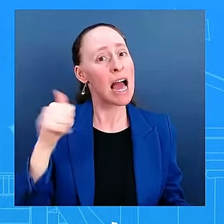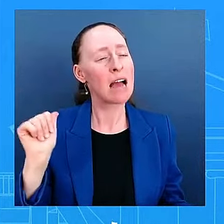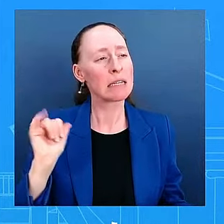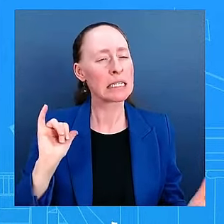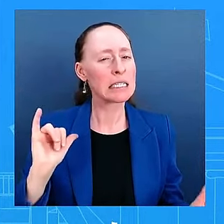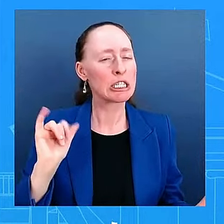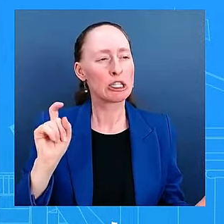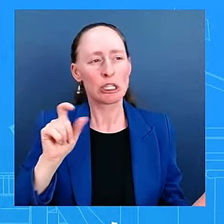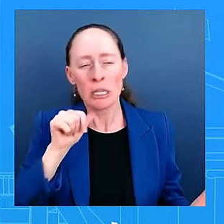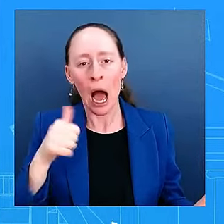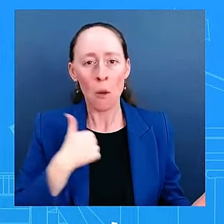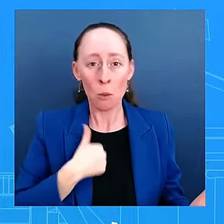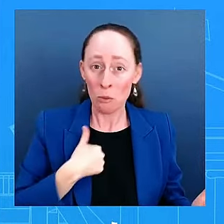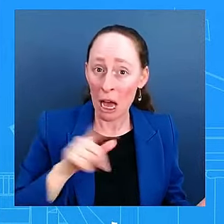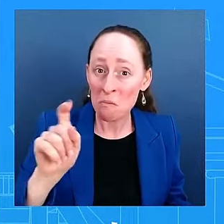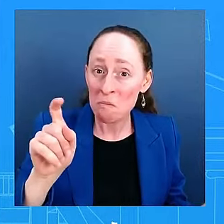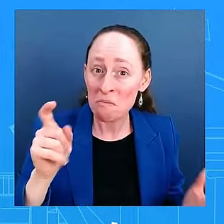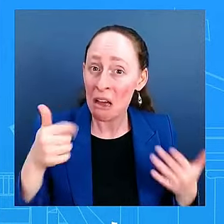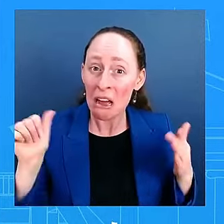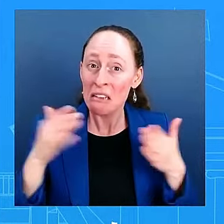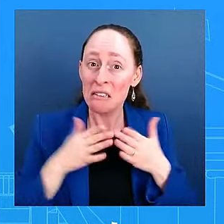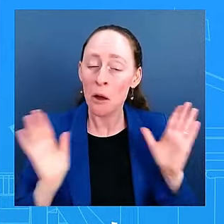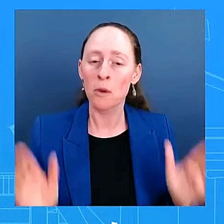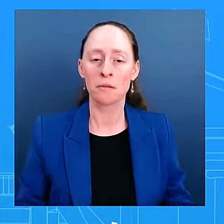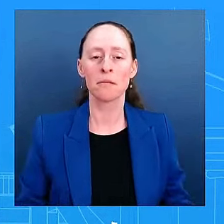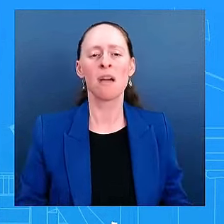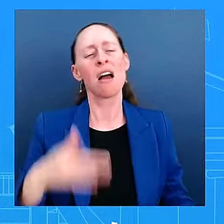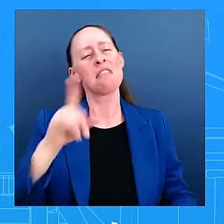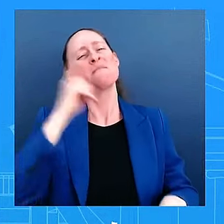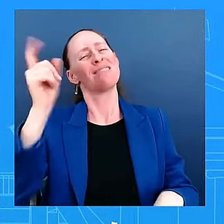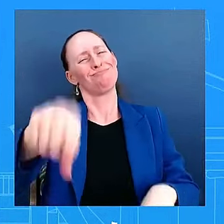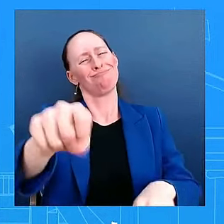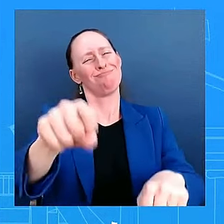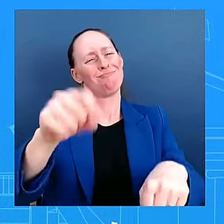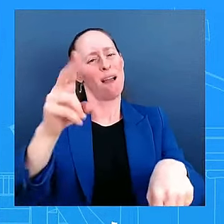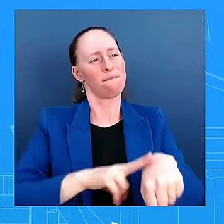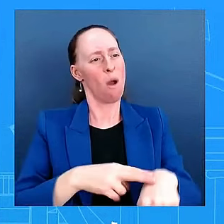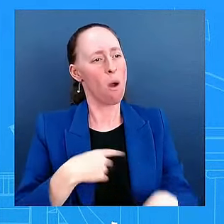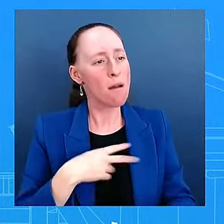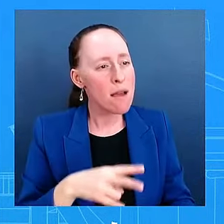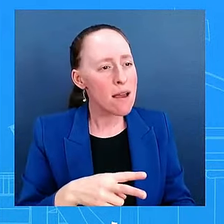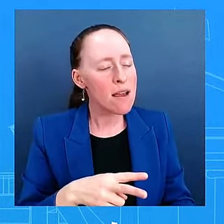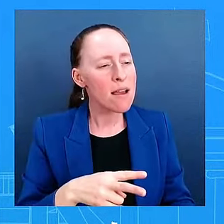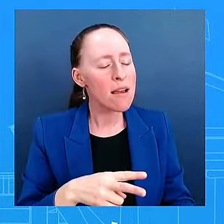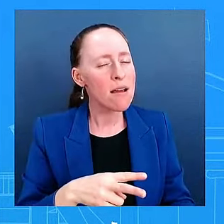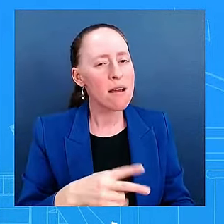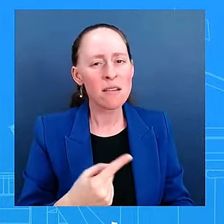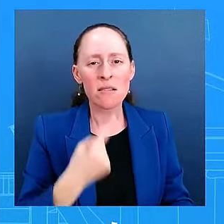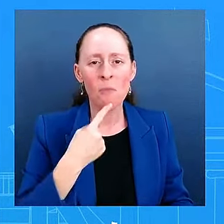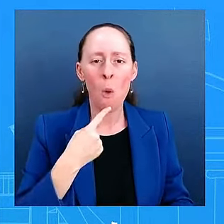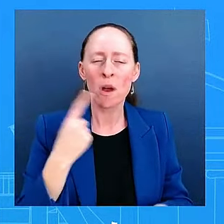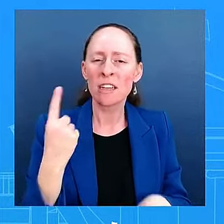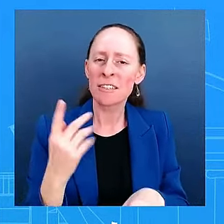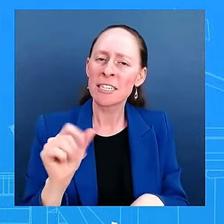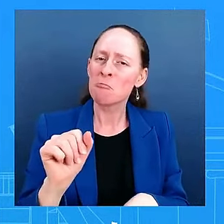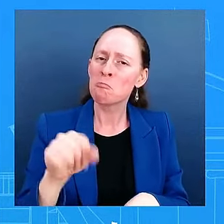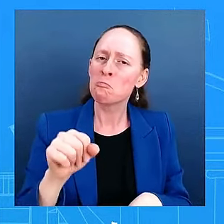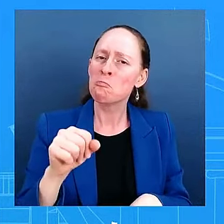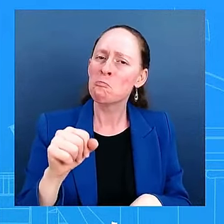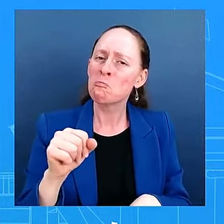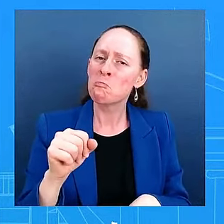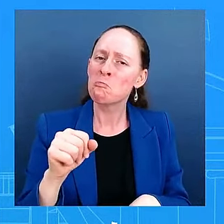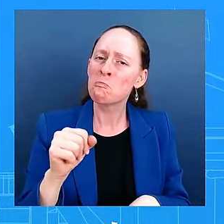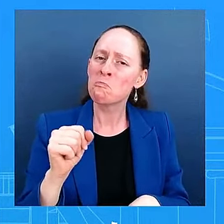are we disappointed? Yes, we are disappointed. It would be false for me to say that we were not. But we also respect.